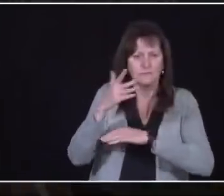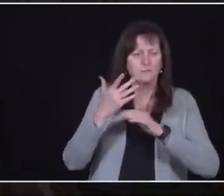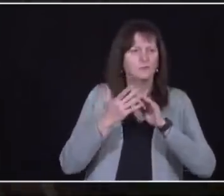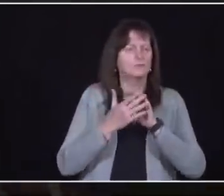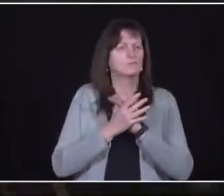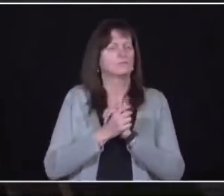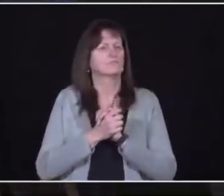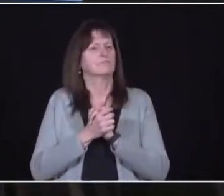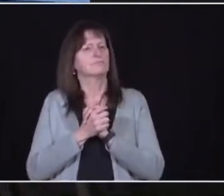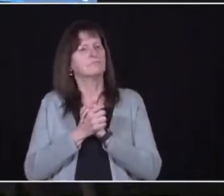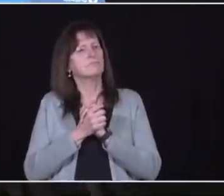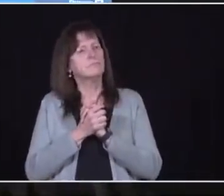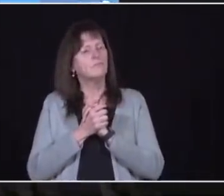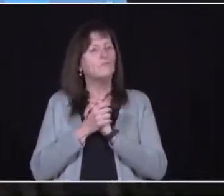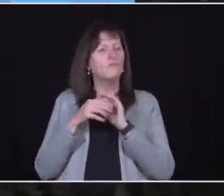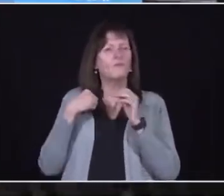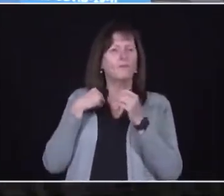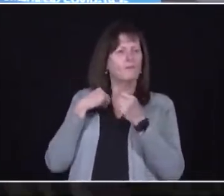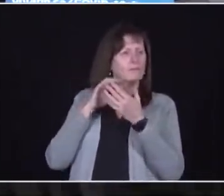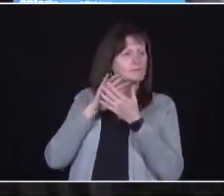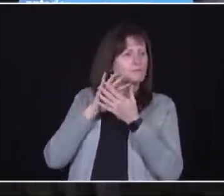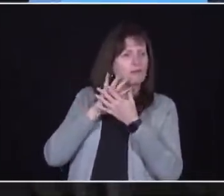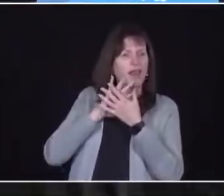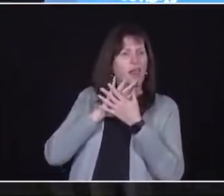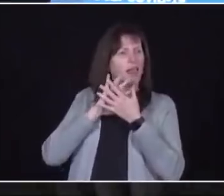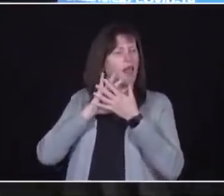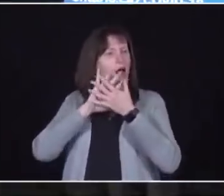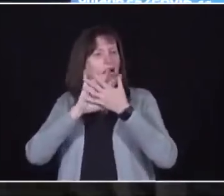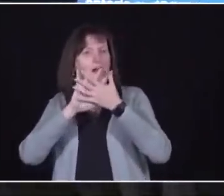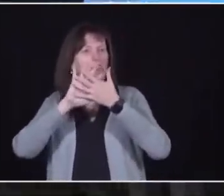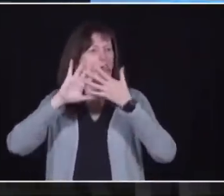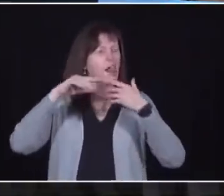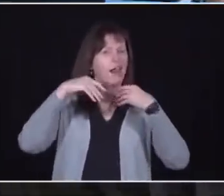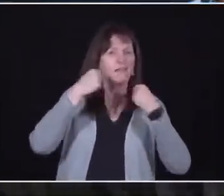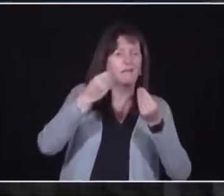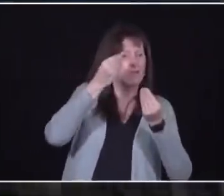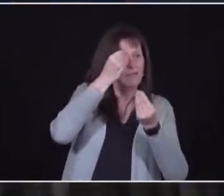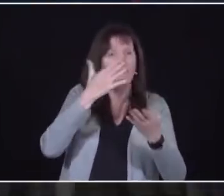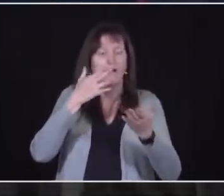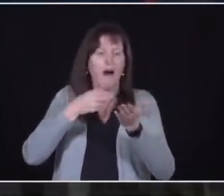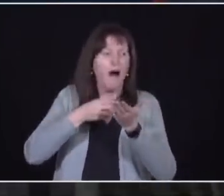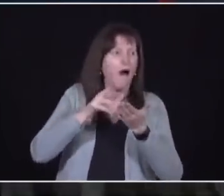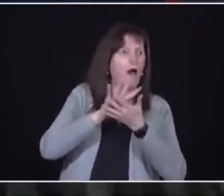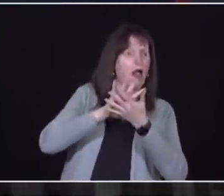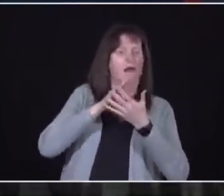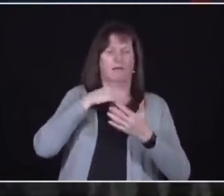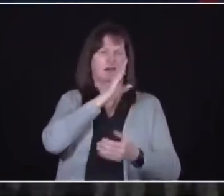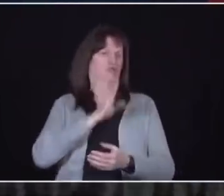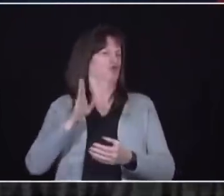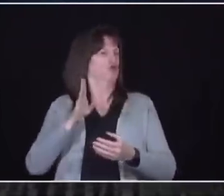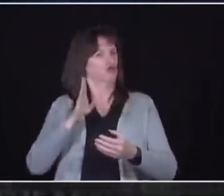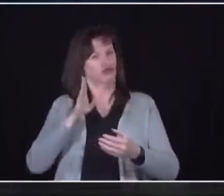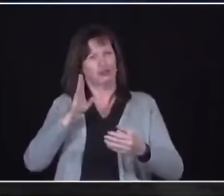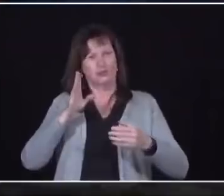I've never shied away from telling you the brutal, honest truth. I've never shied away from tough